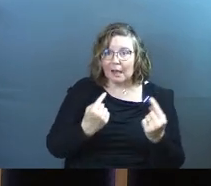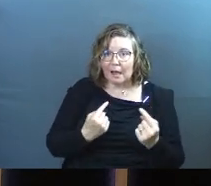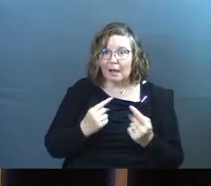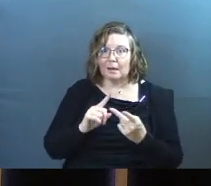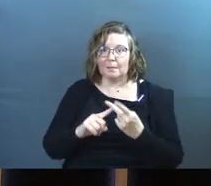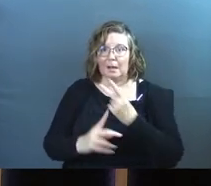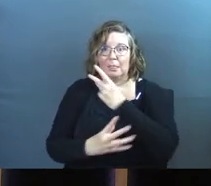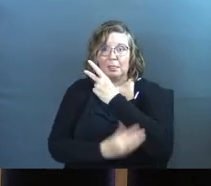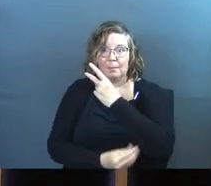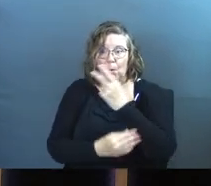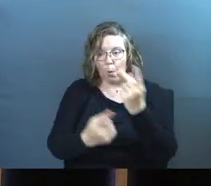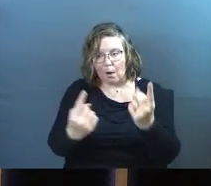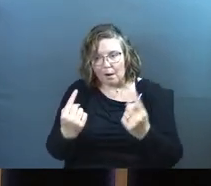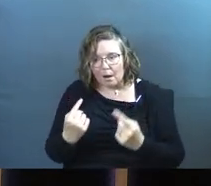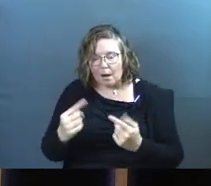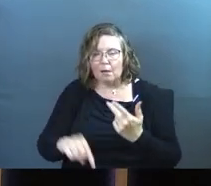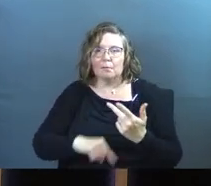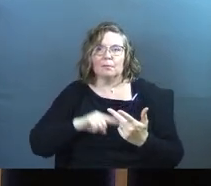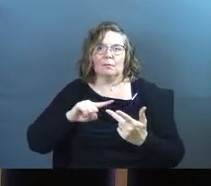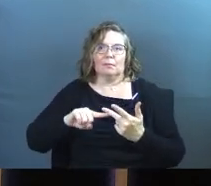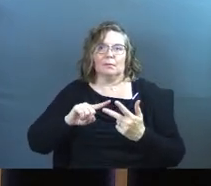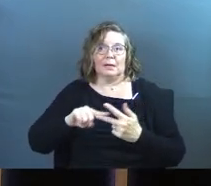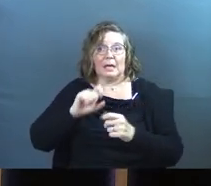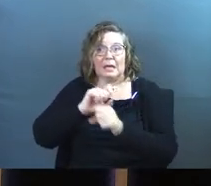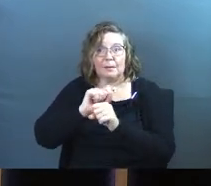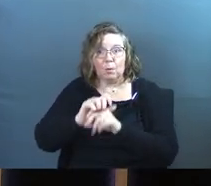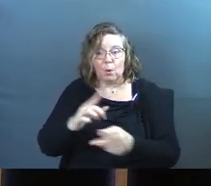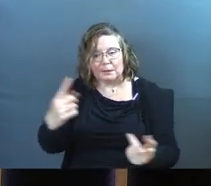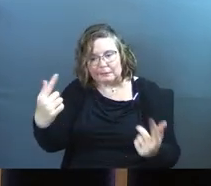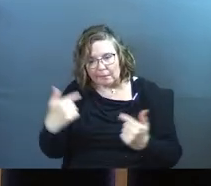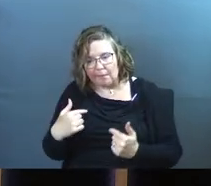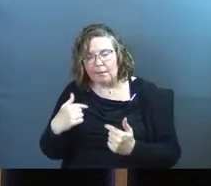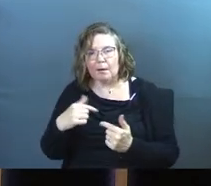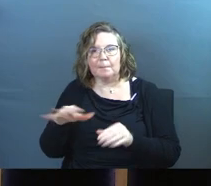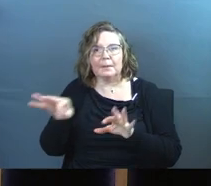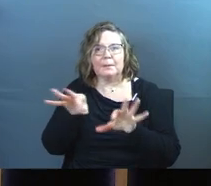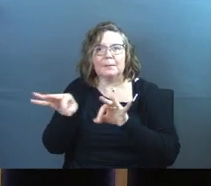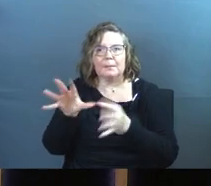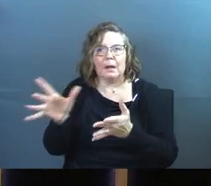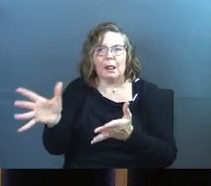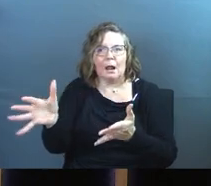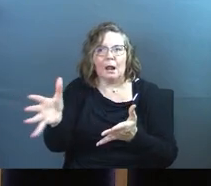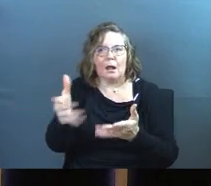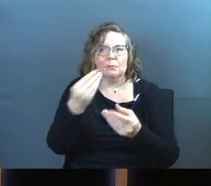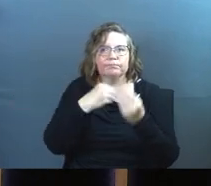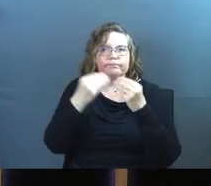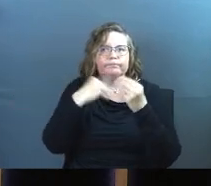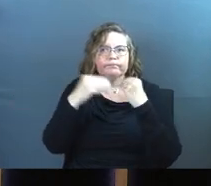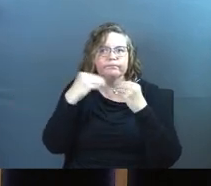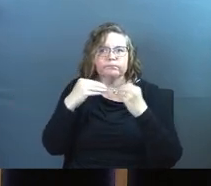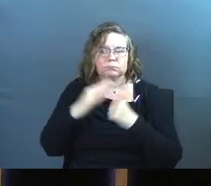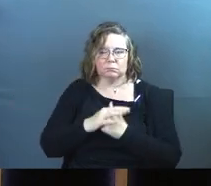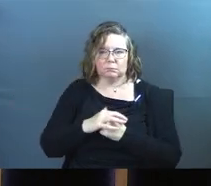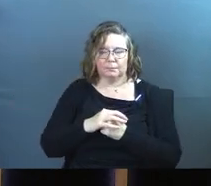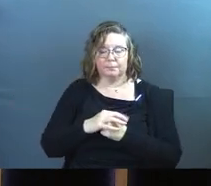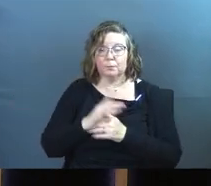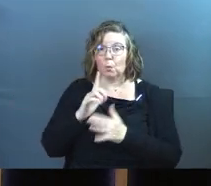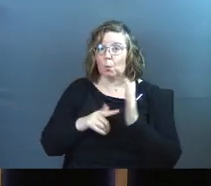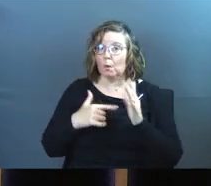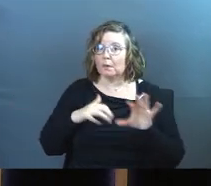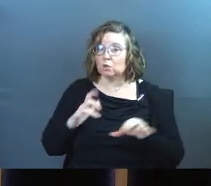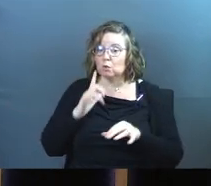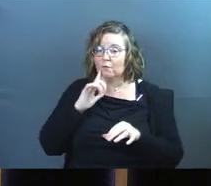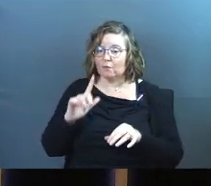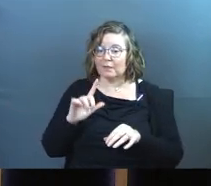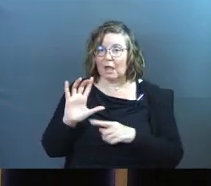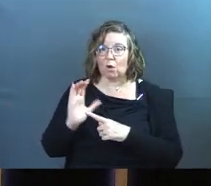to let the poor get in there. They're going to let their employees get in there. And everybody gets to eat off of their vines. What did that